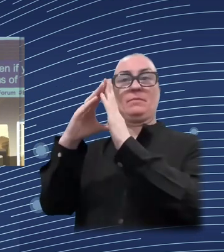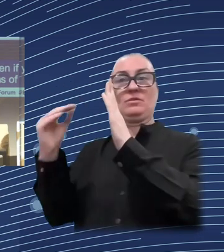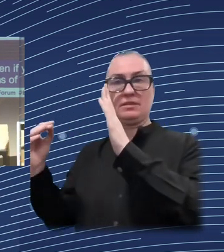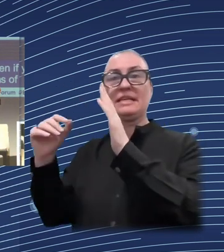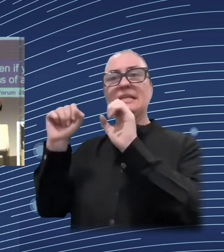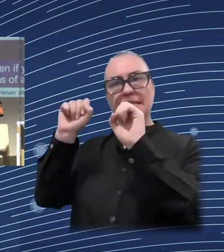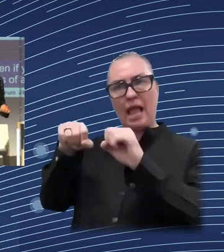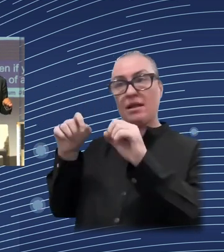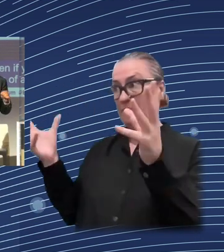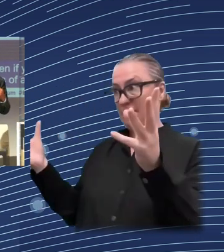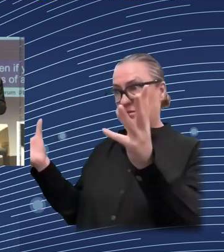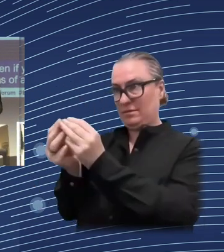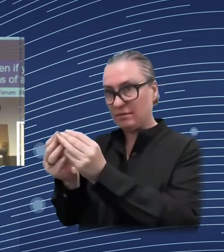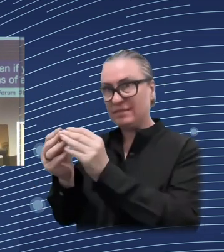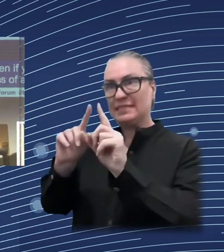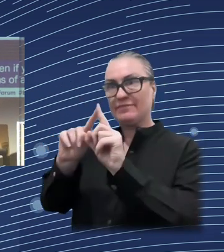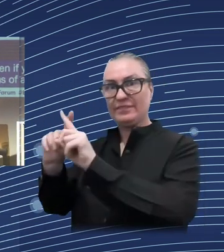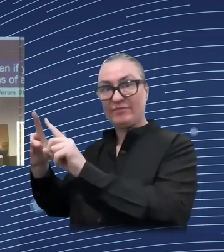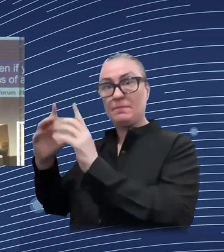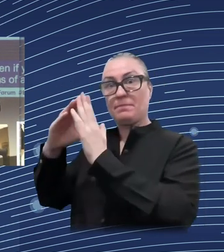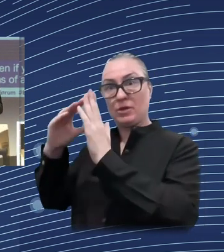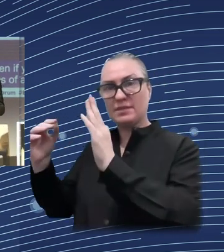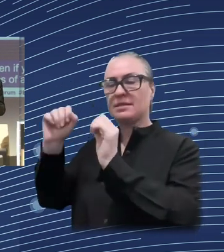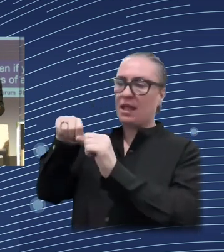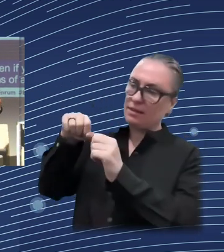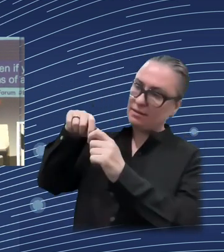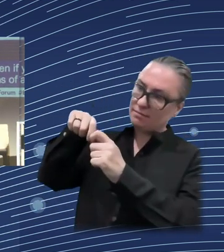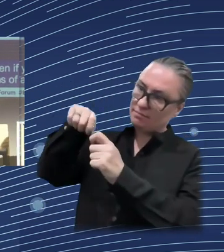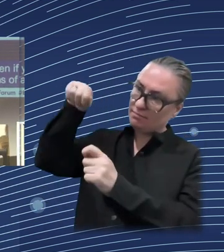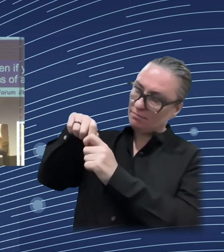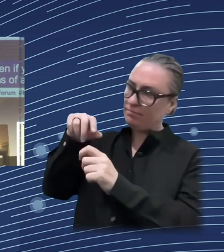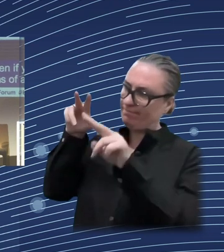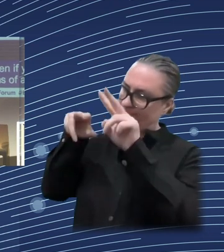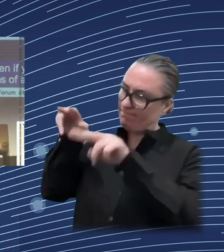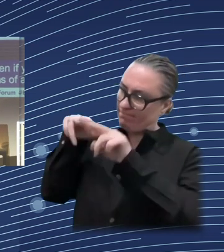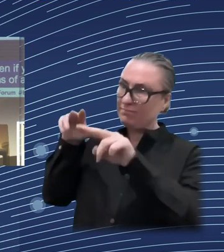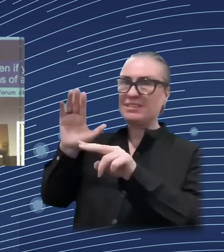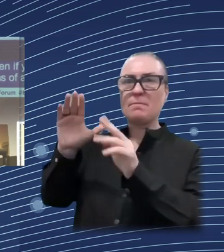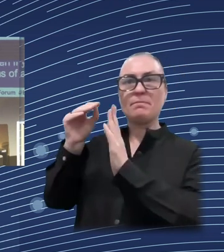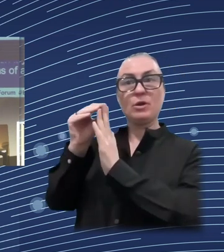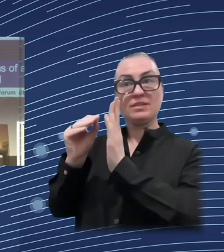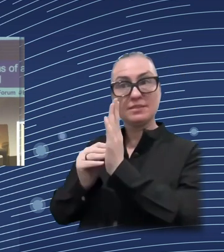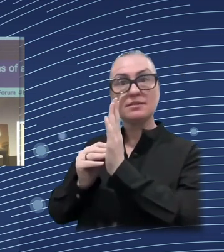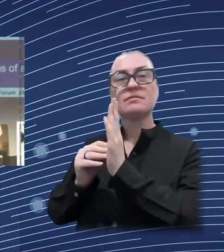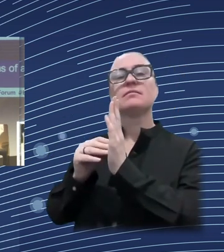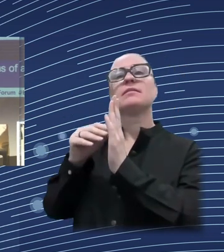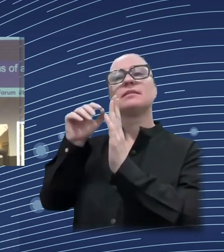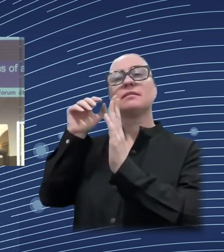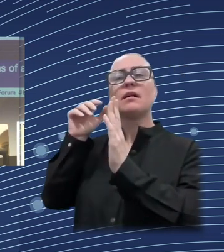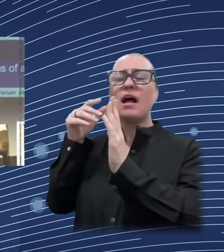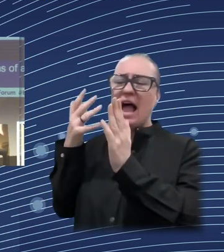Then, Euromod already embeds tools for the assessment of distributional impact, because it